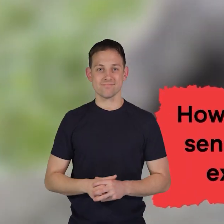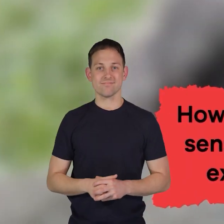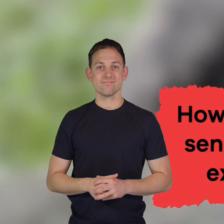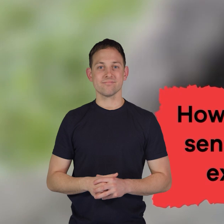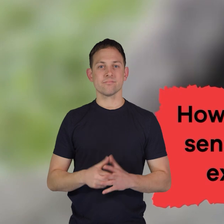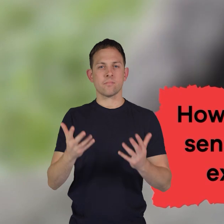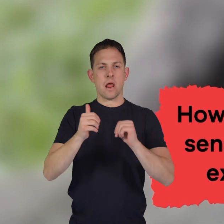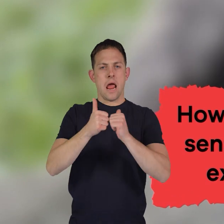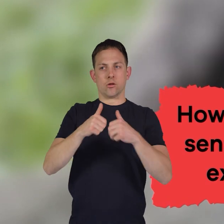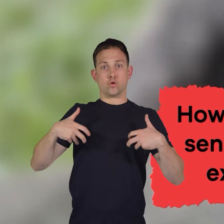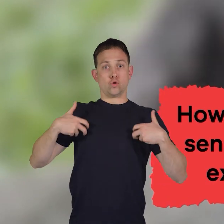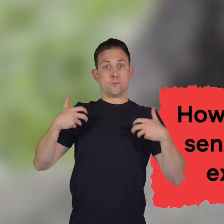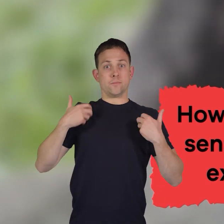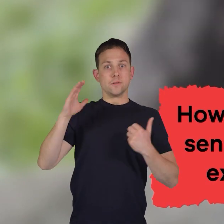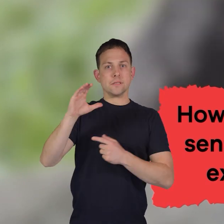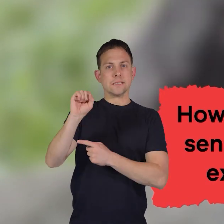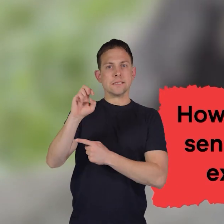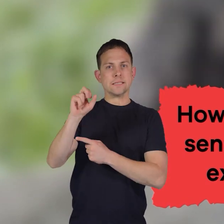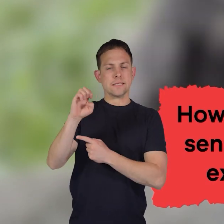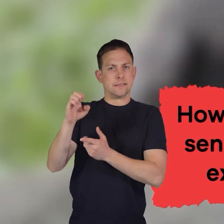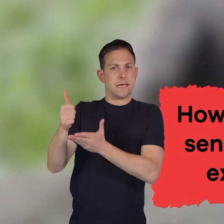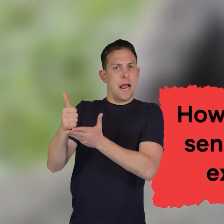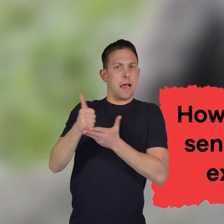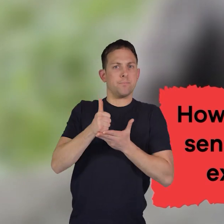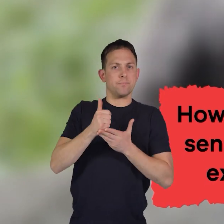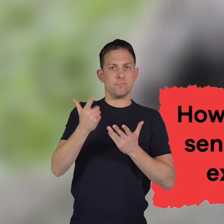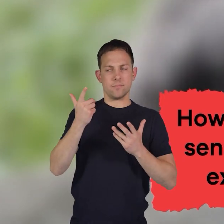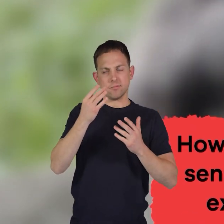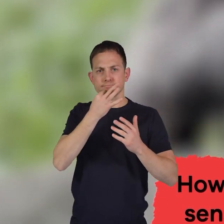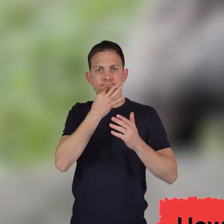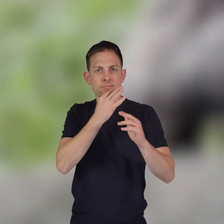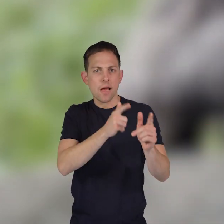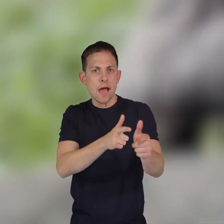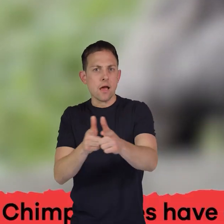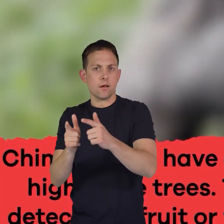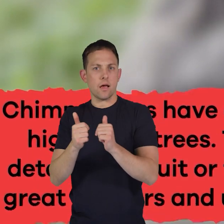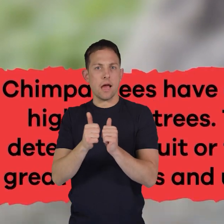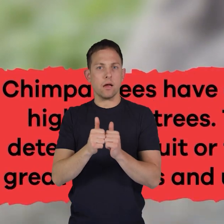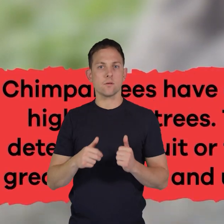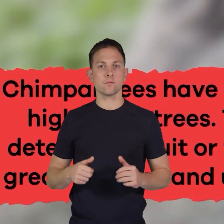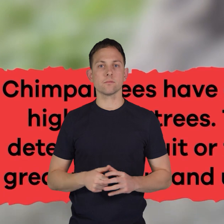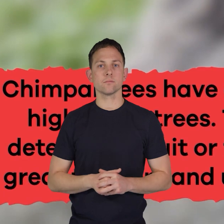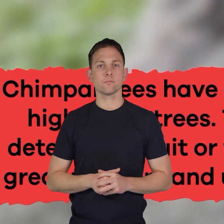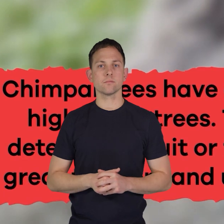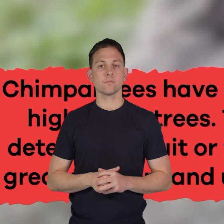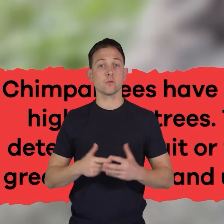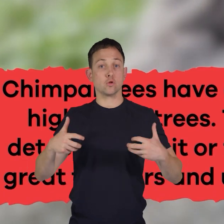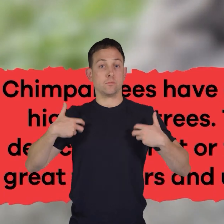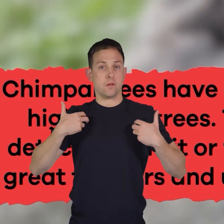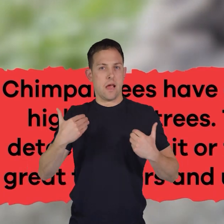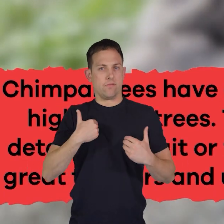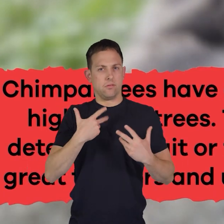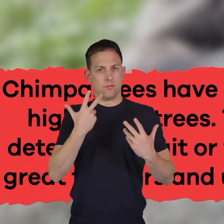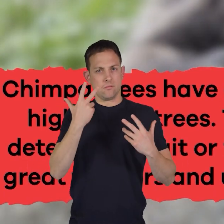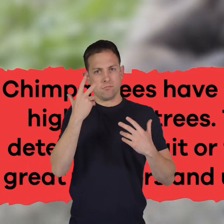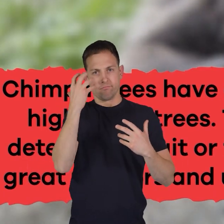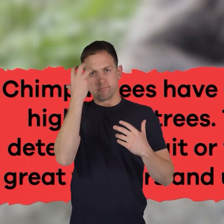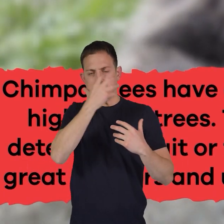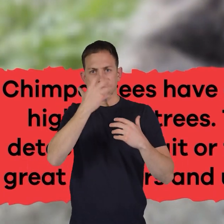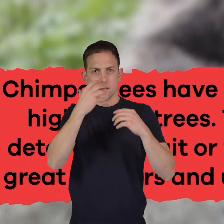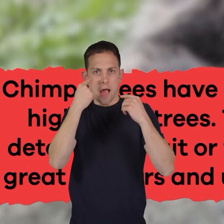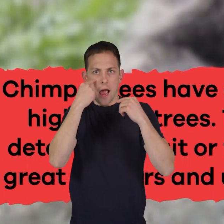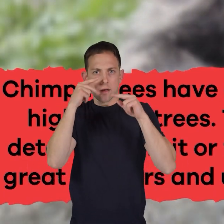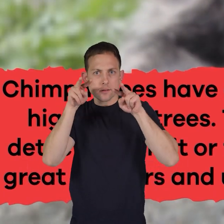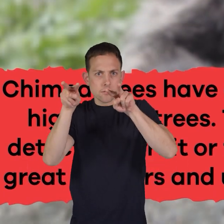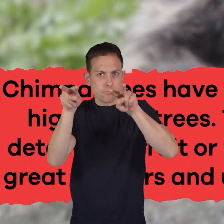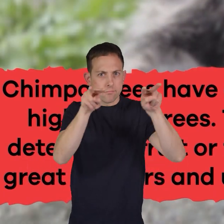do a chimpanzee's senses help it to be an excellent forager chimpanzees have amazing eyesight for